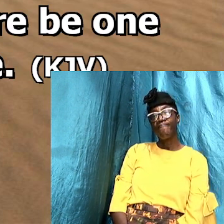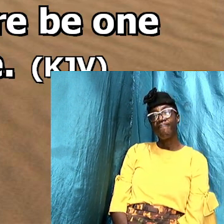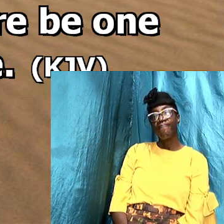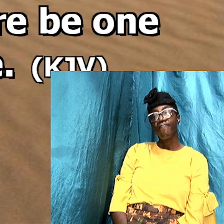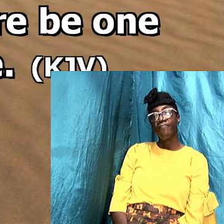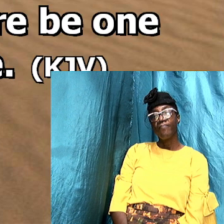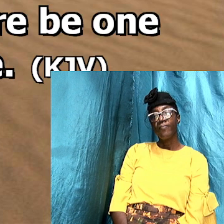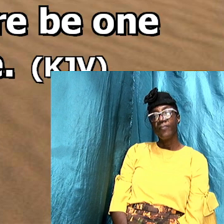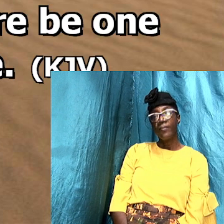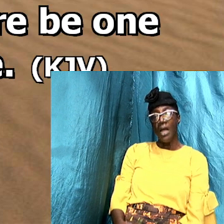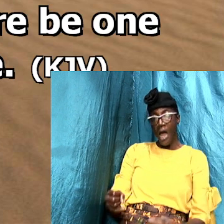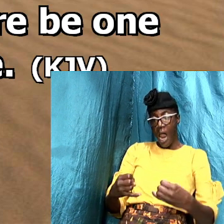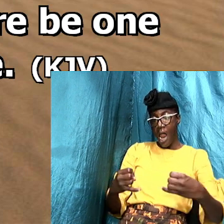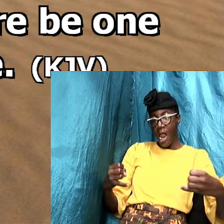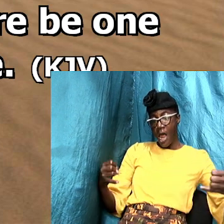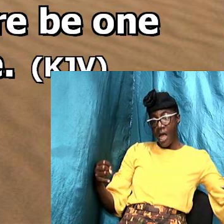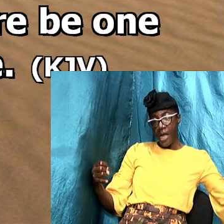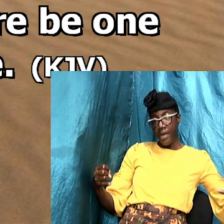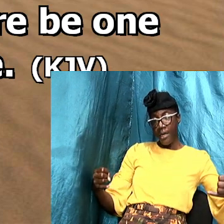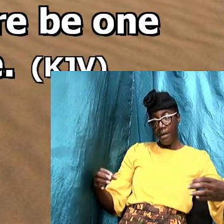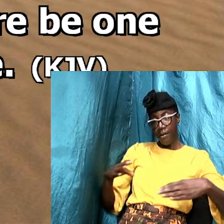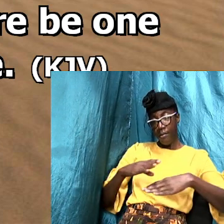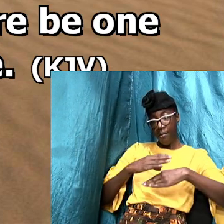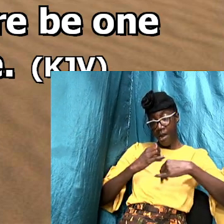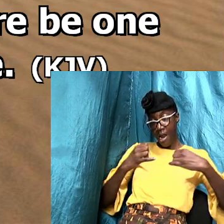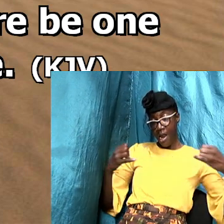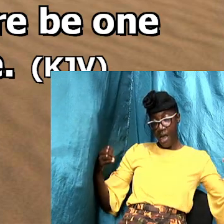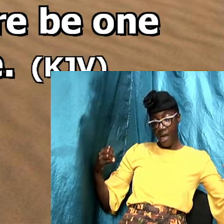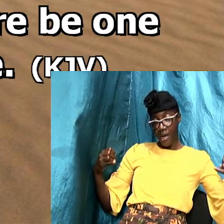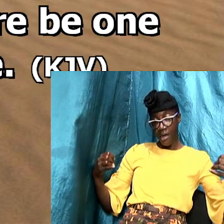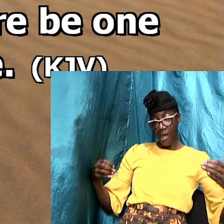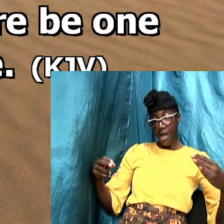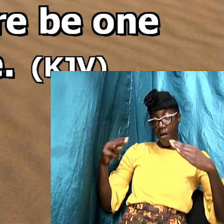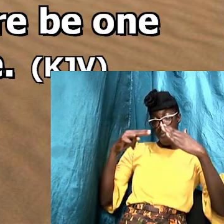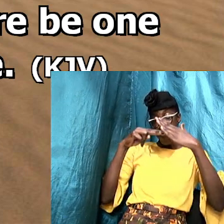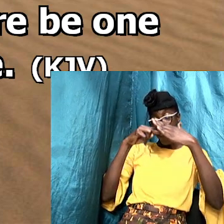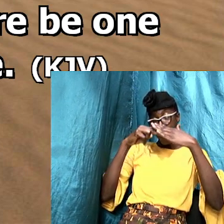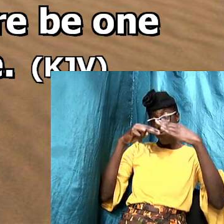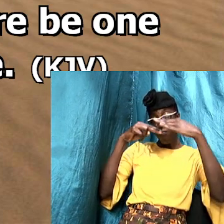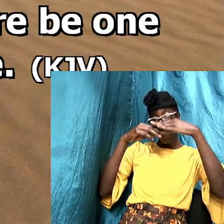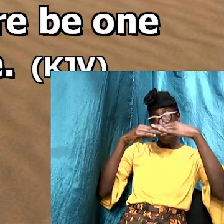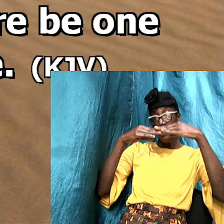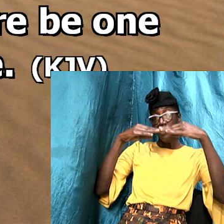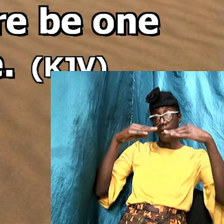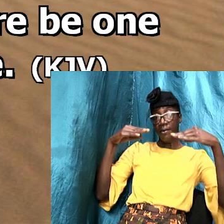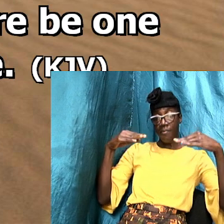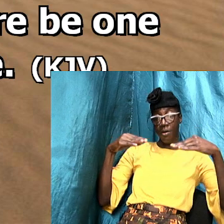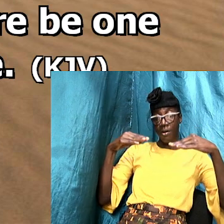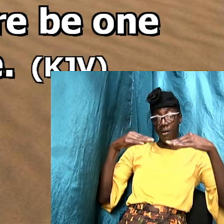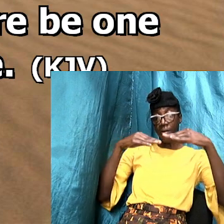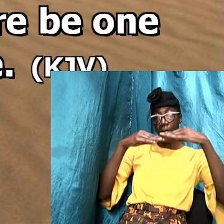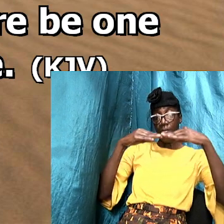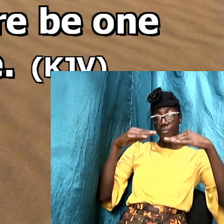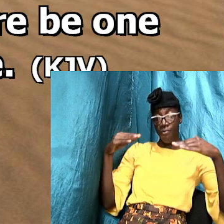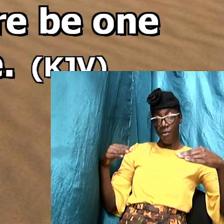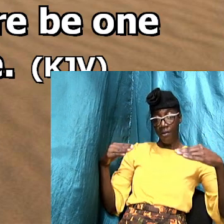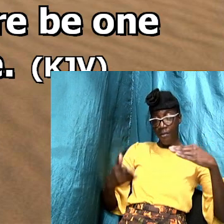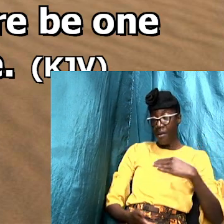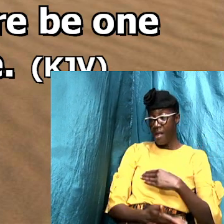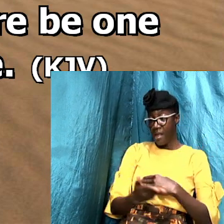line upon line precept upon precept here a little here a little